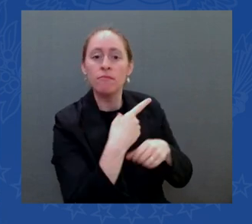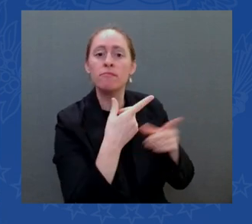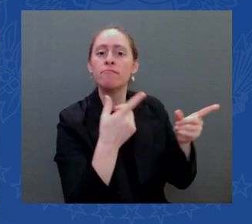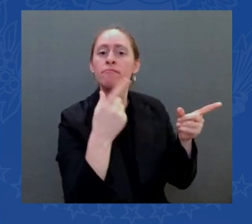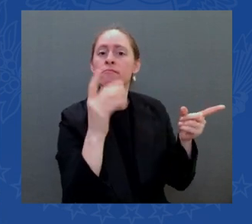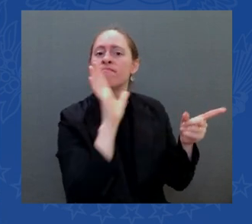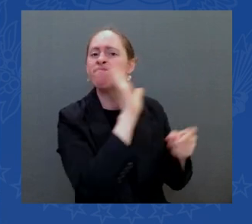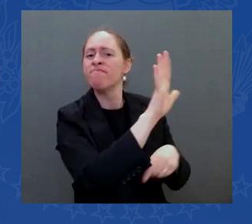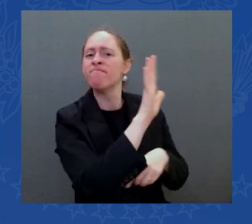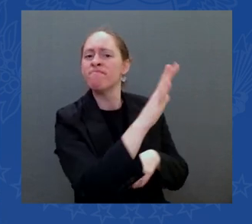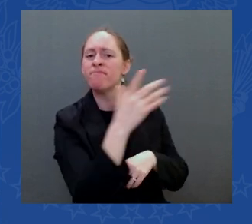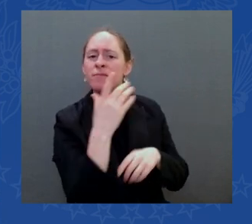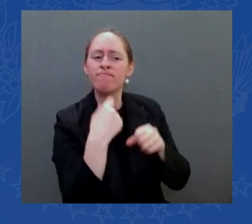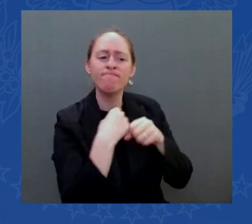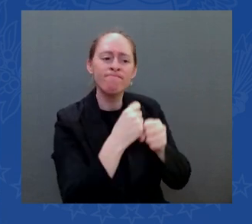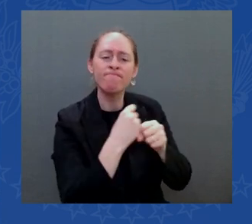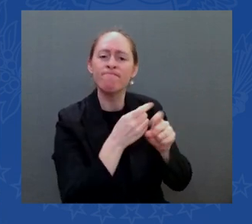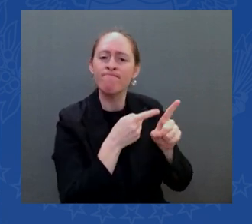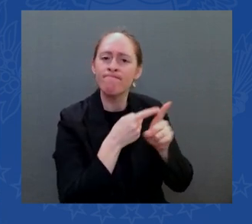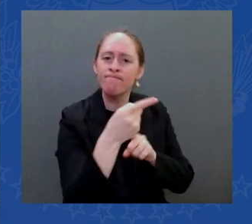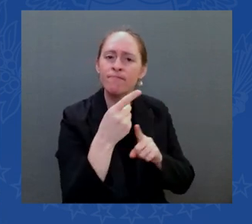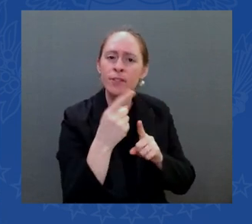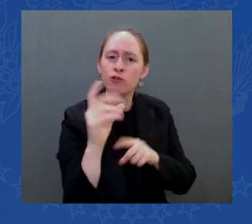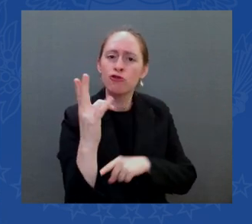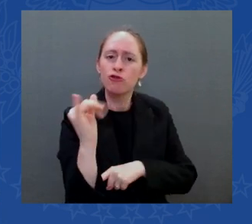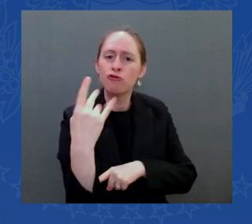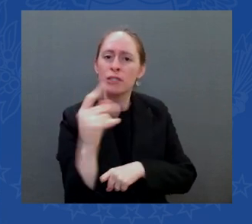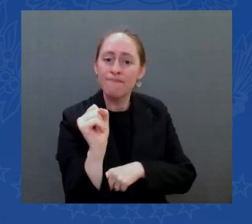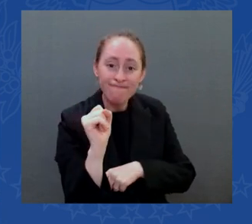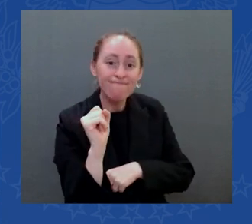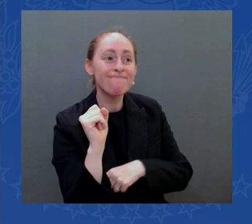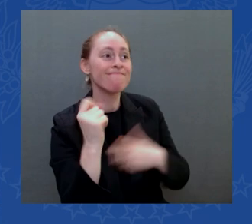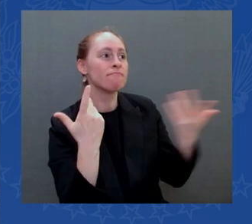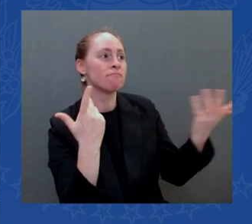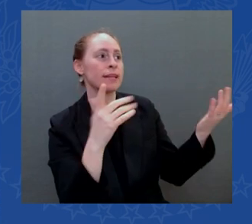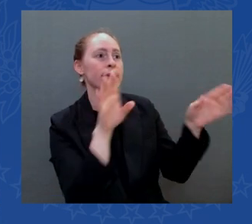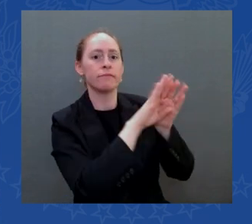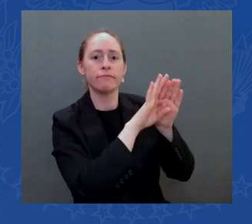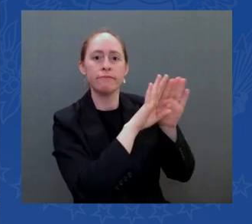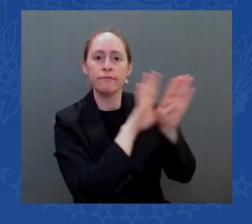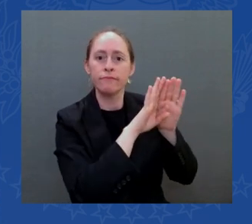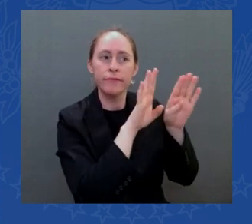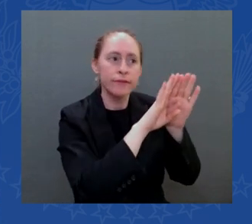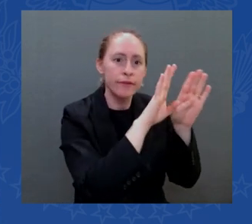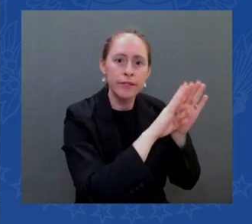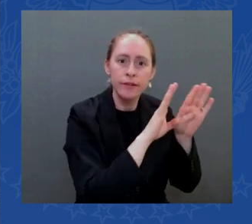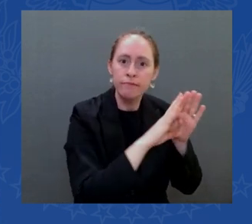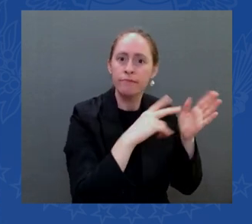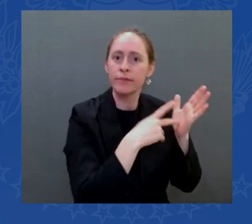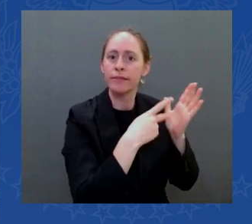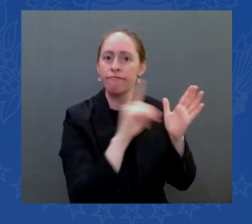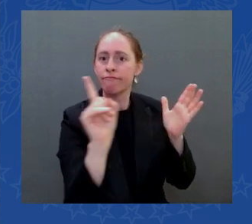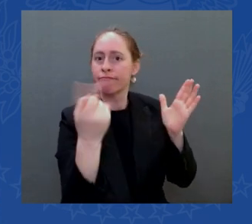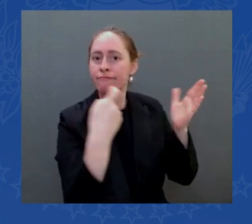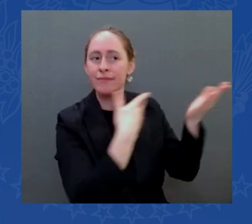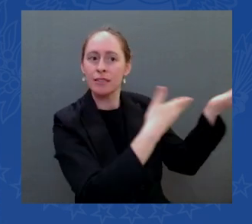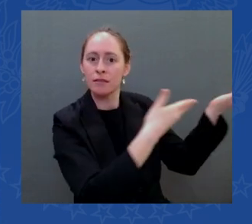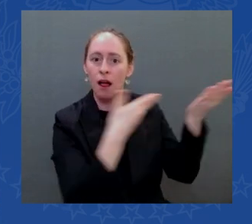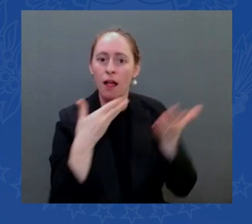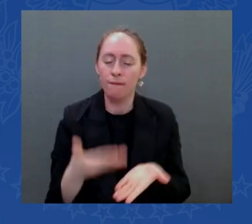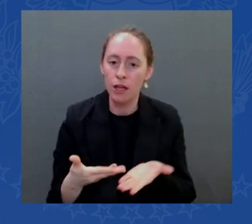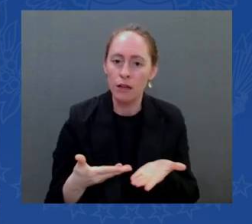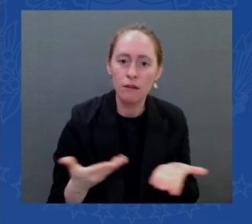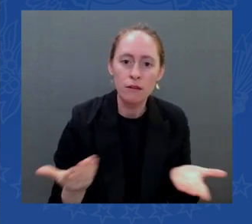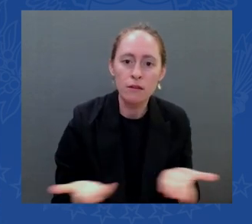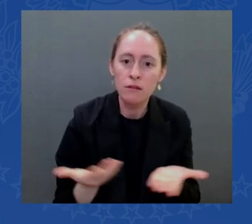those those semiconductors to build the automobiles so because of the pandemic we had disruptions in our supply of important